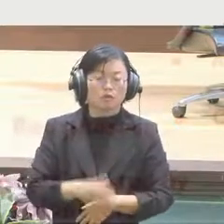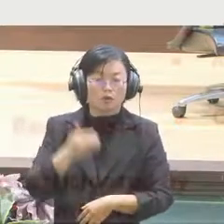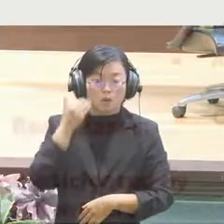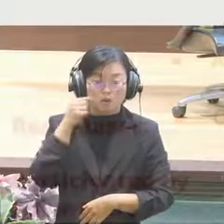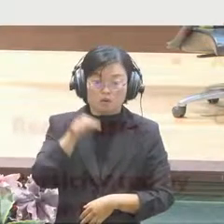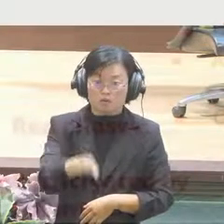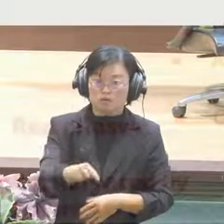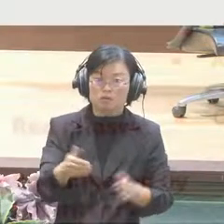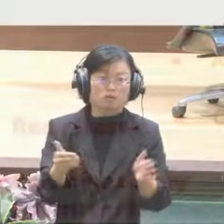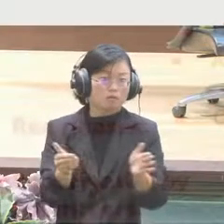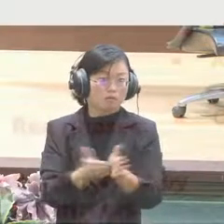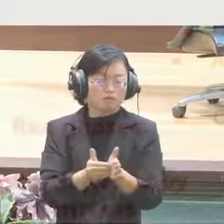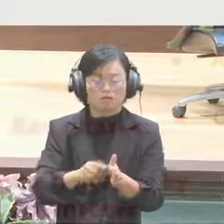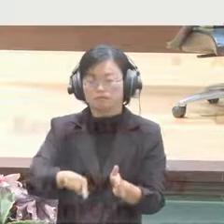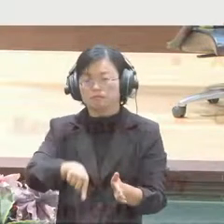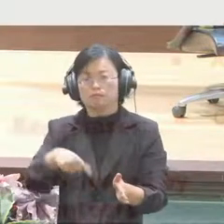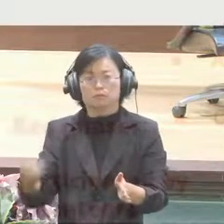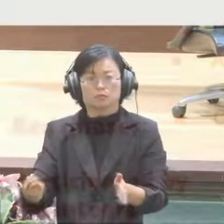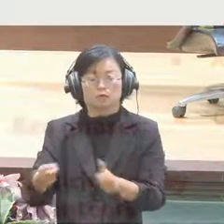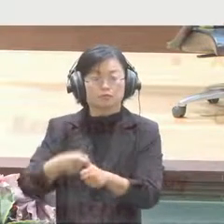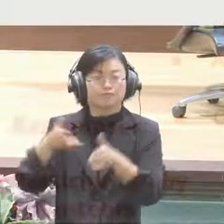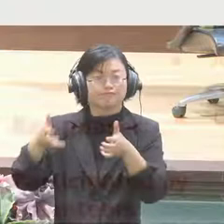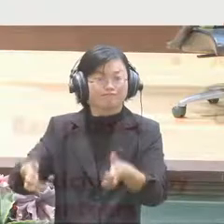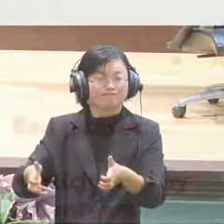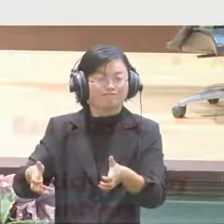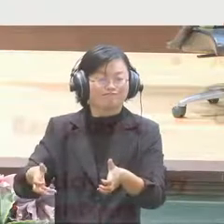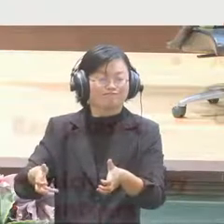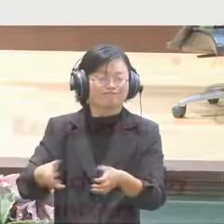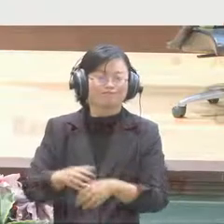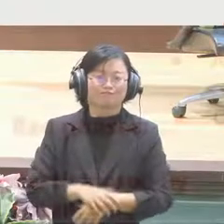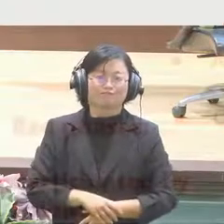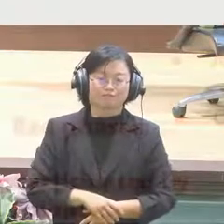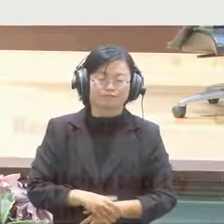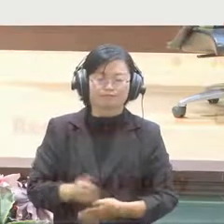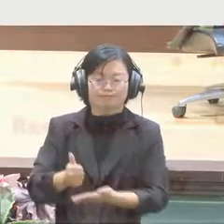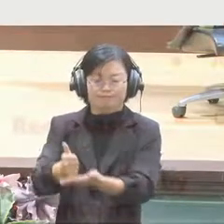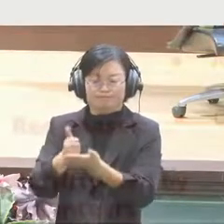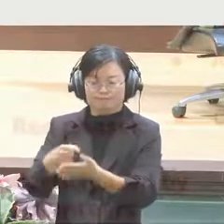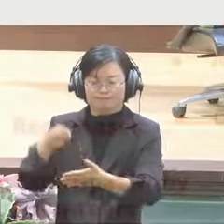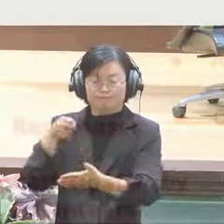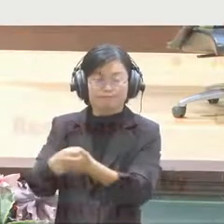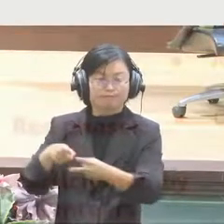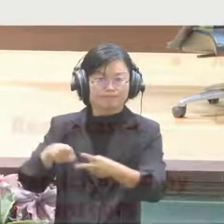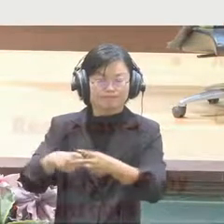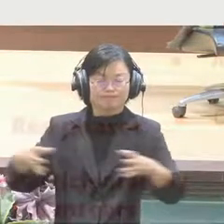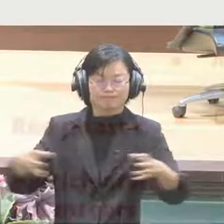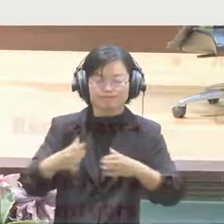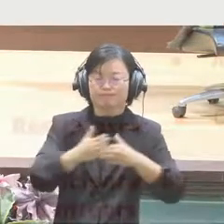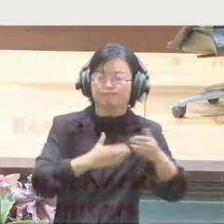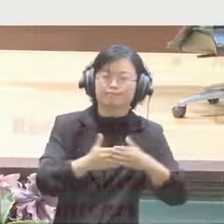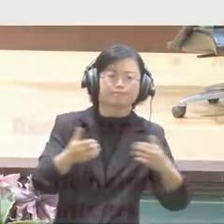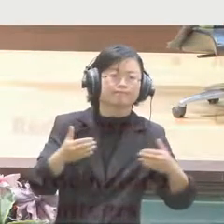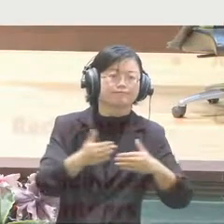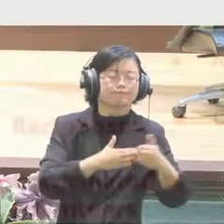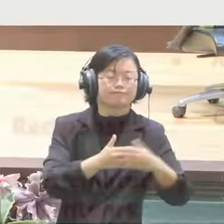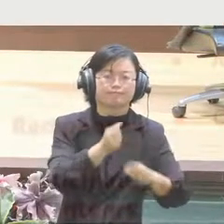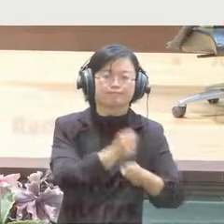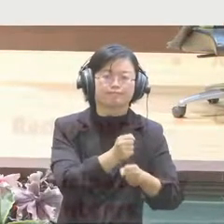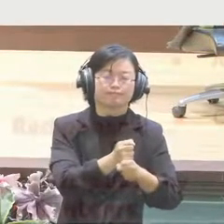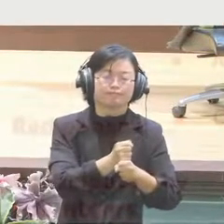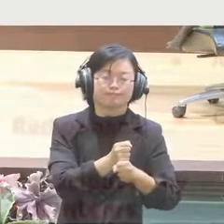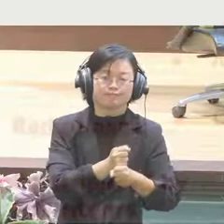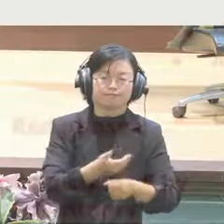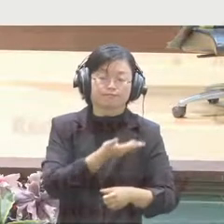collaboration part. We invite volunteers to use our methodology to